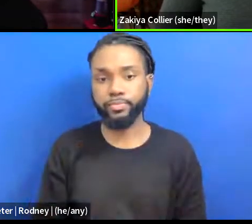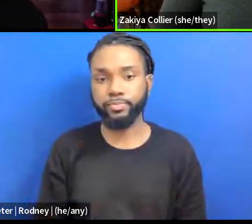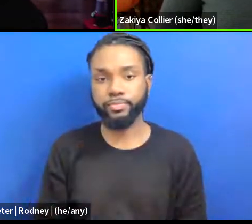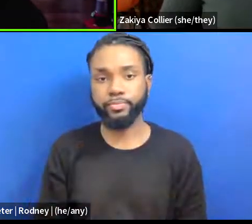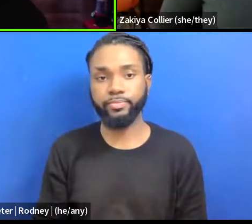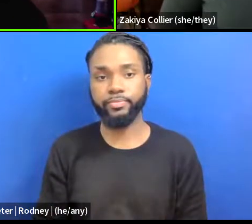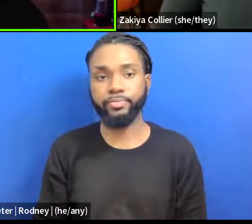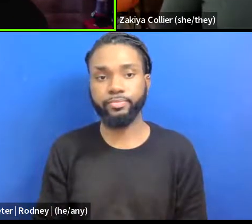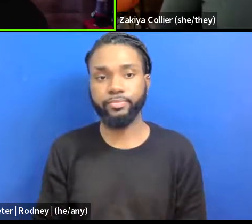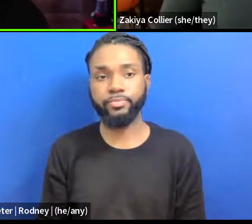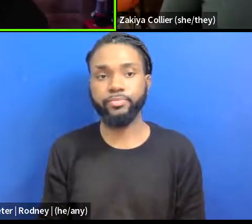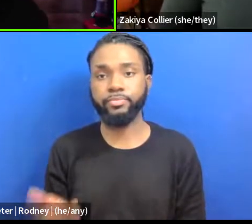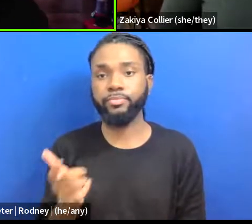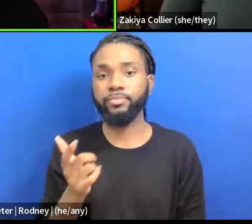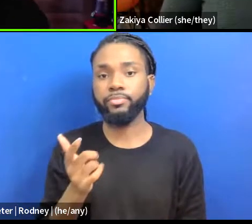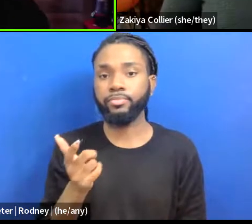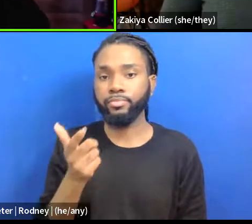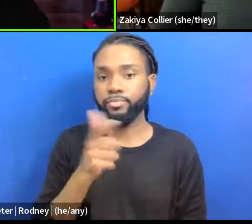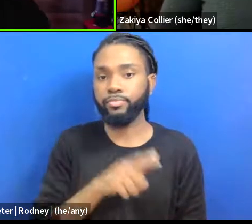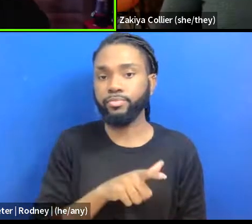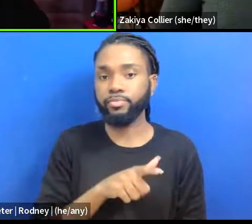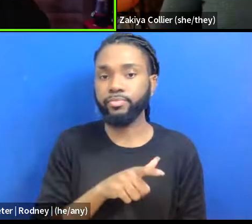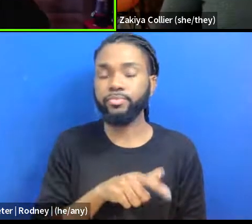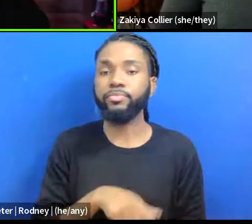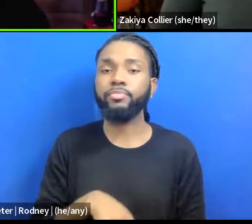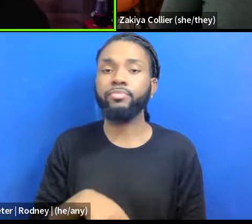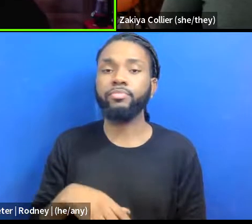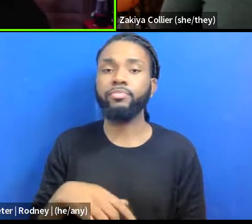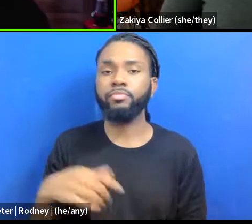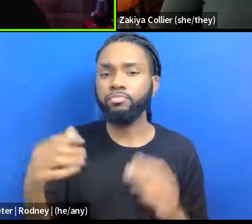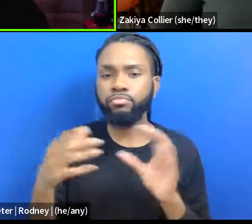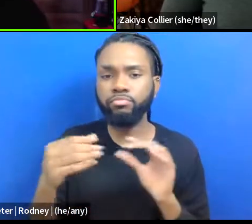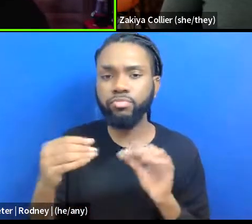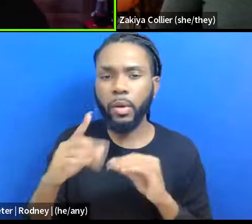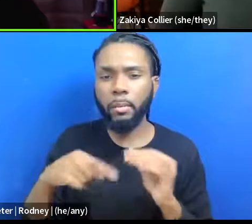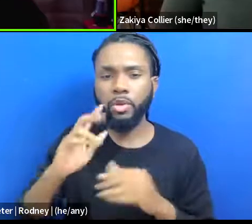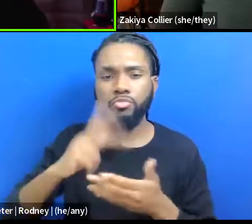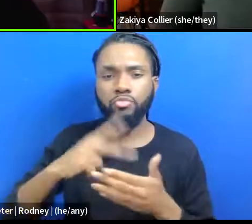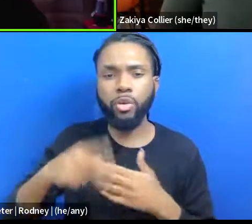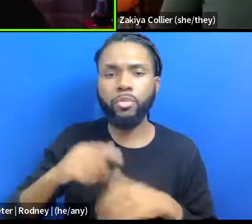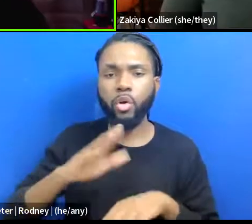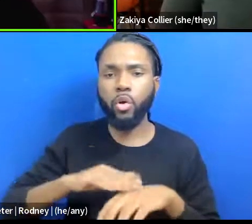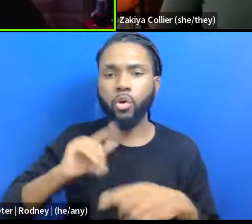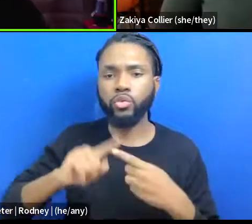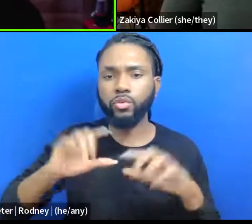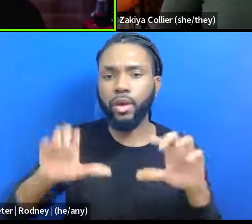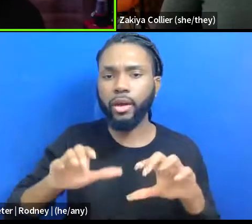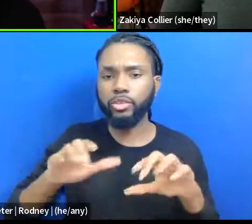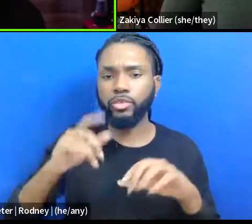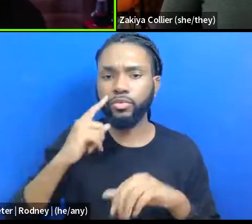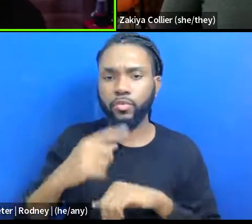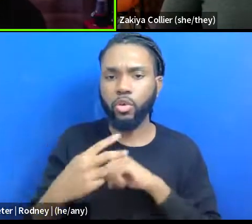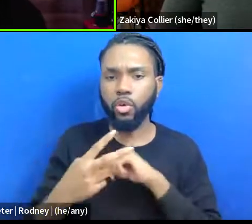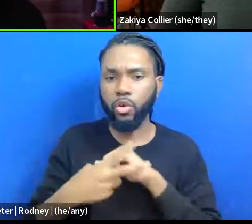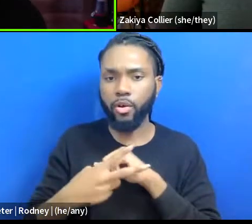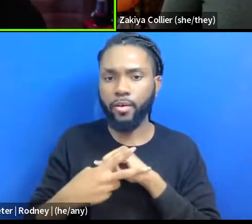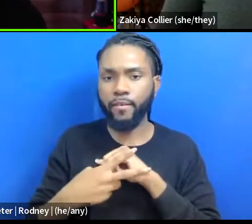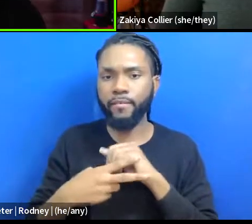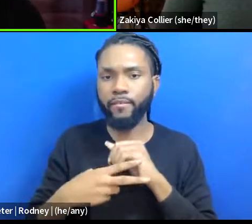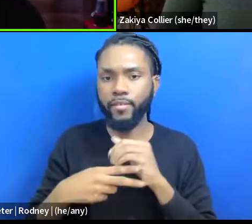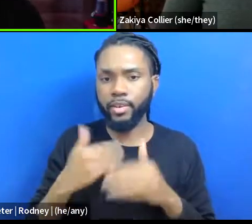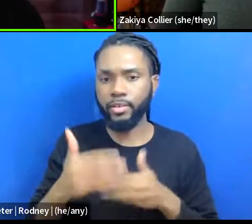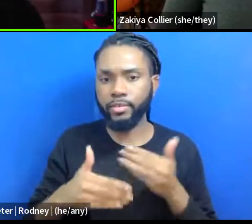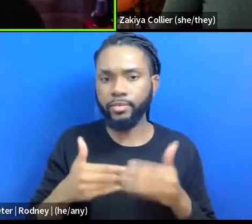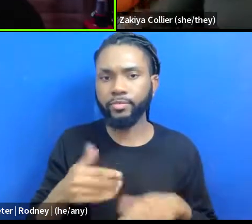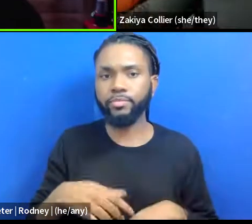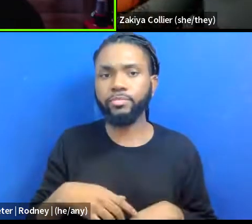Can you talk to us a little bit about, um, your program, the call to action for archiving, um, let me see, uh,